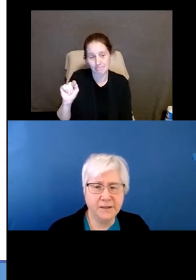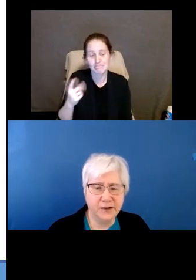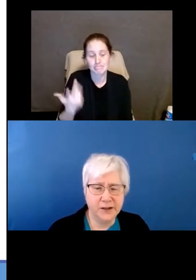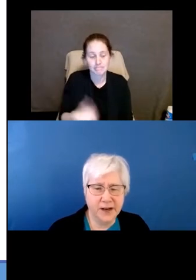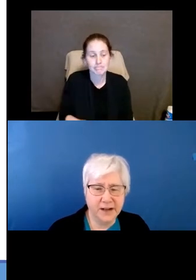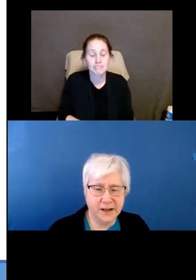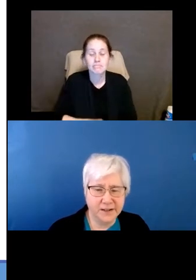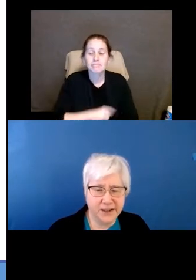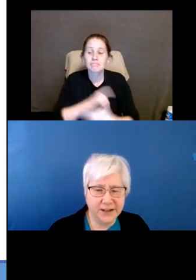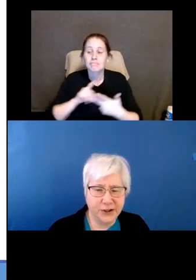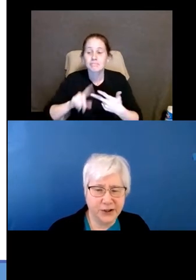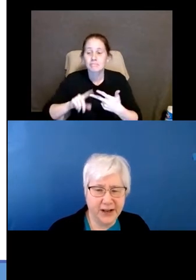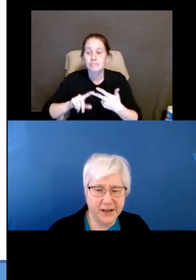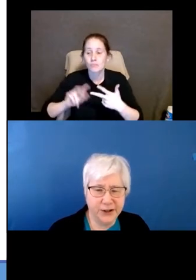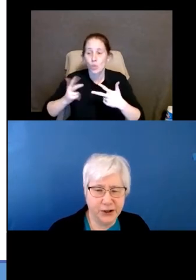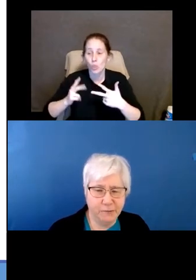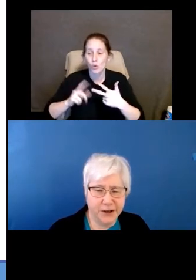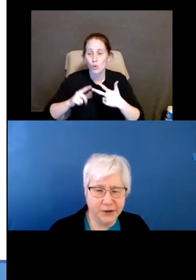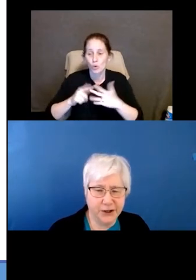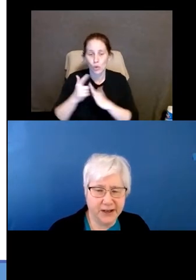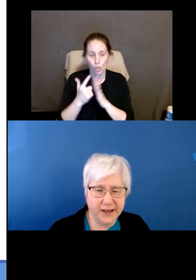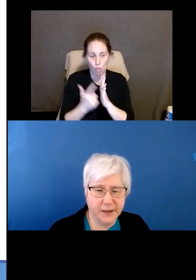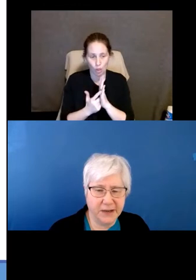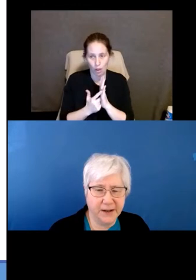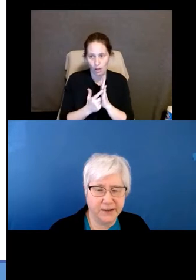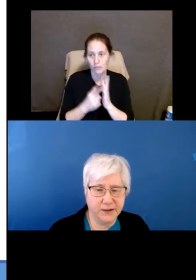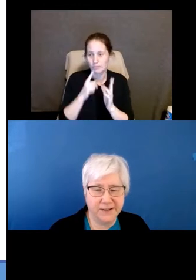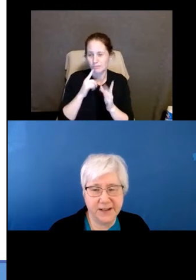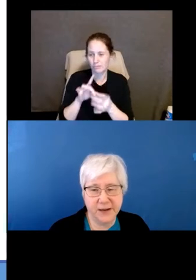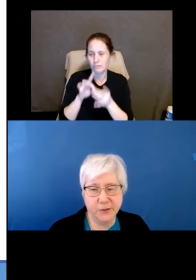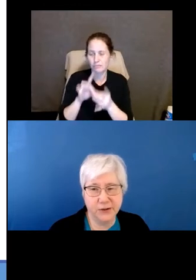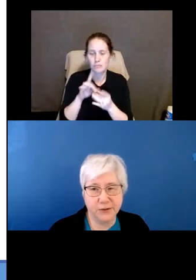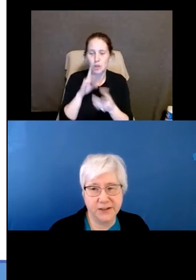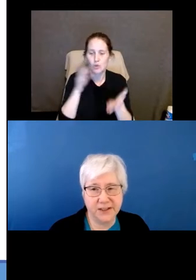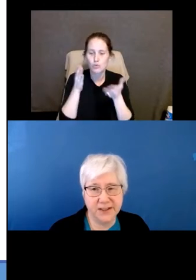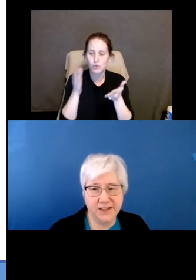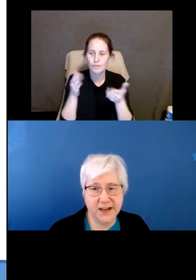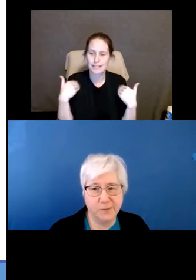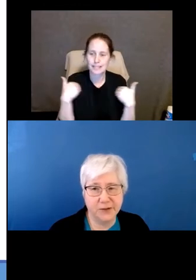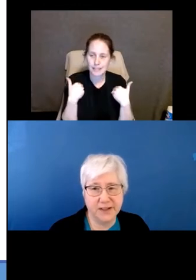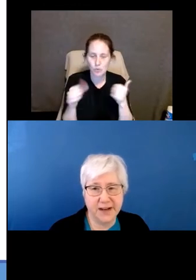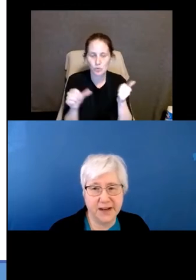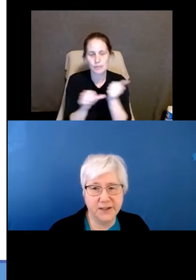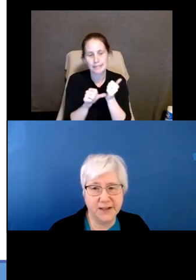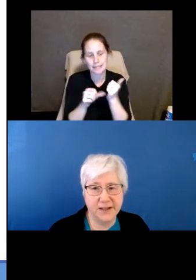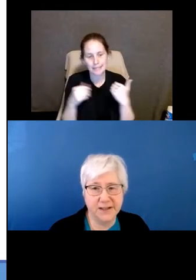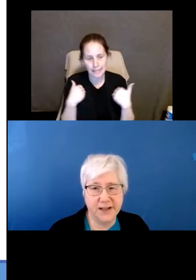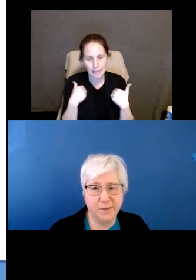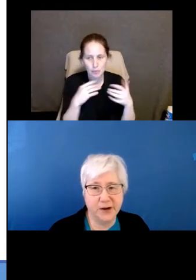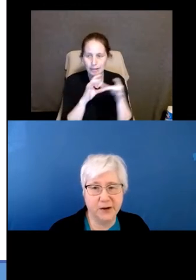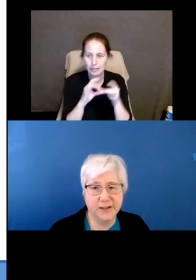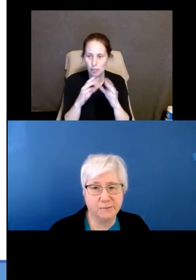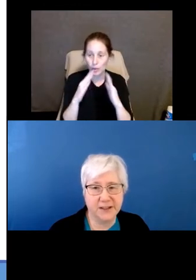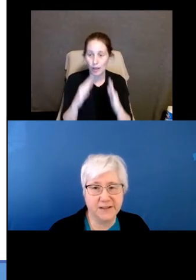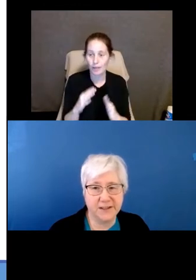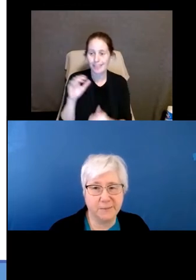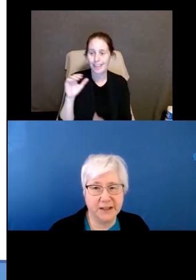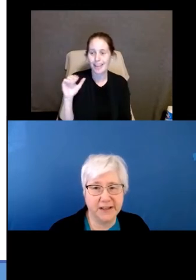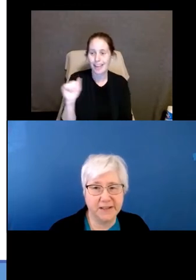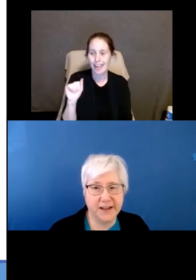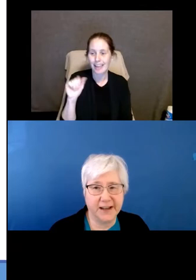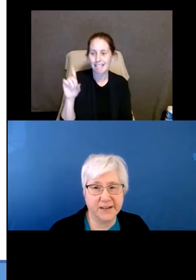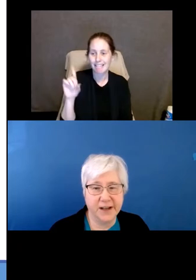The third statute at issue when you're talking about service animals or assistance animals in housing is the Americans with